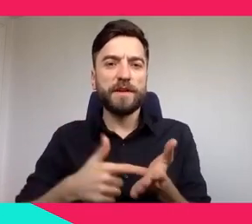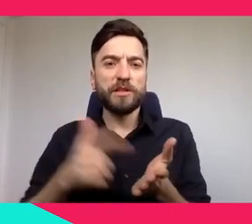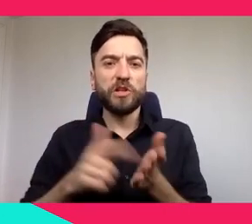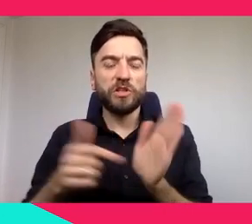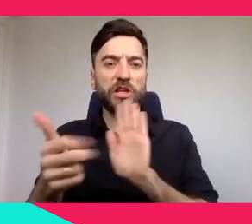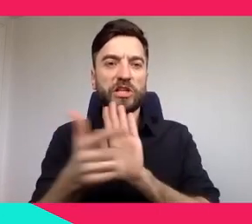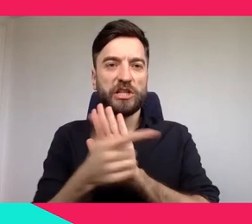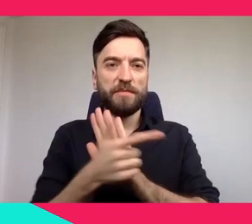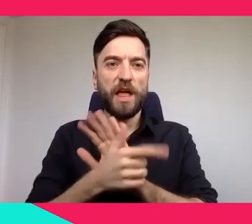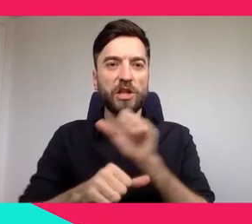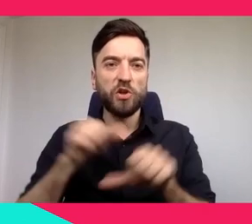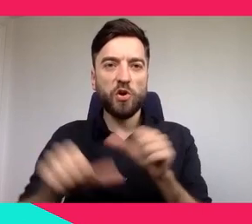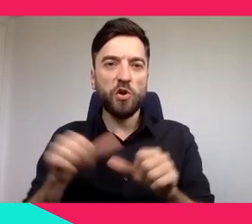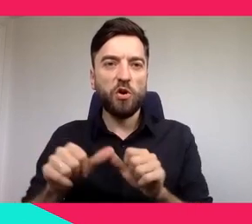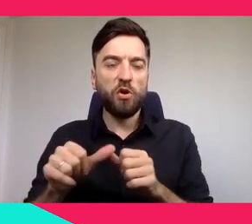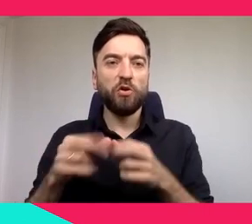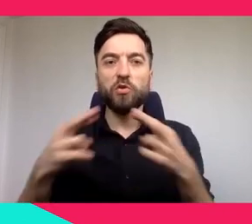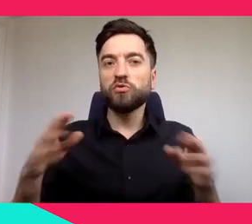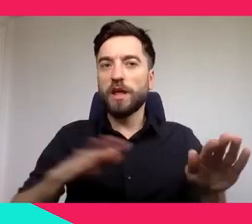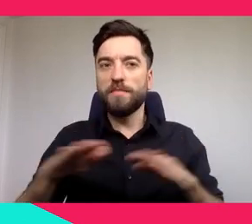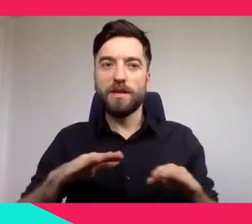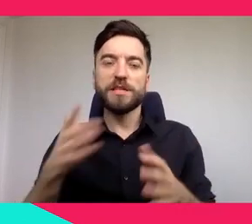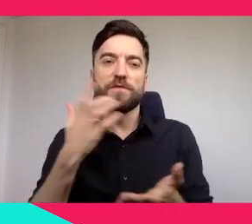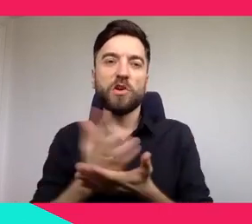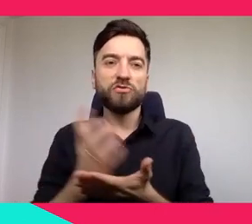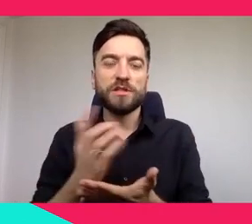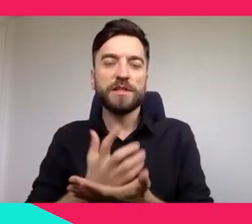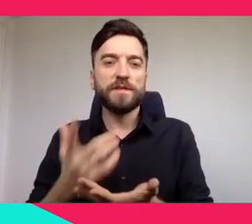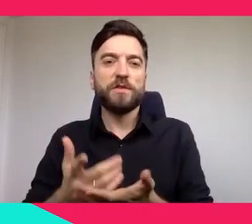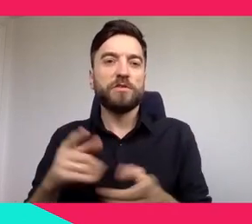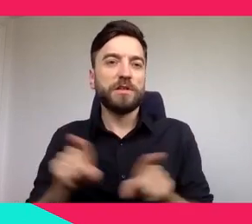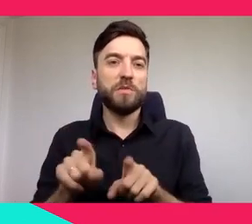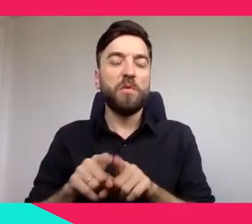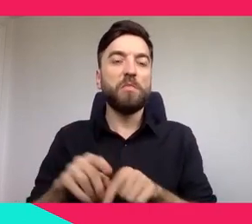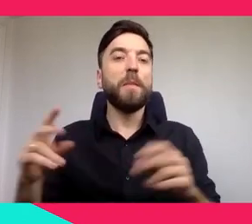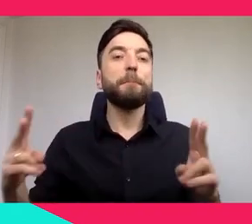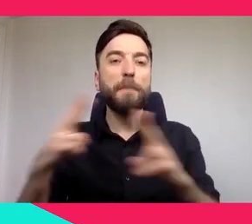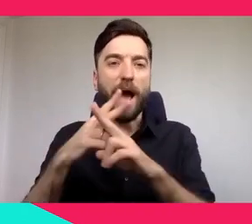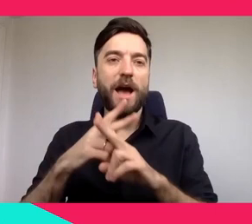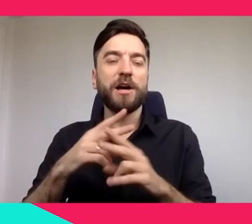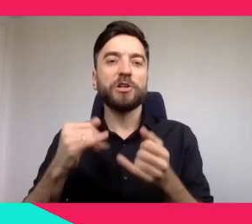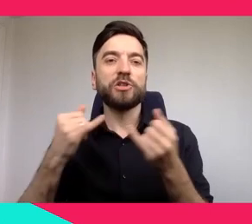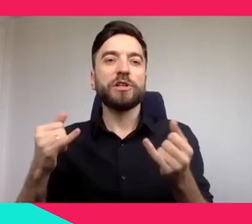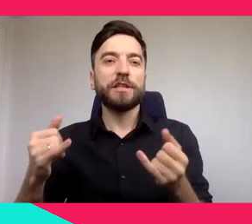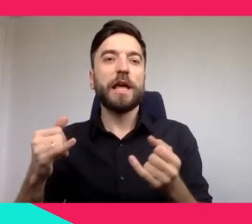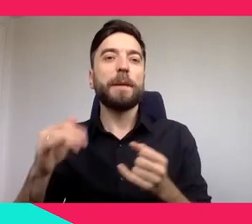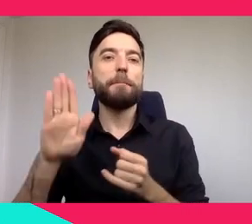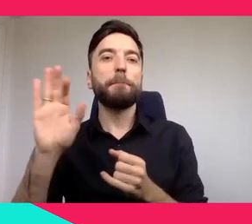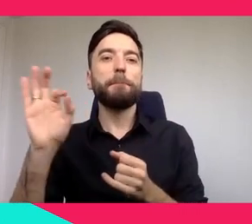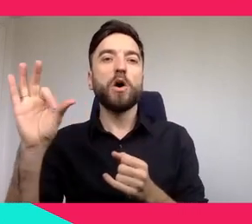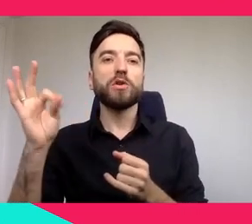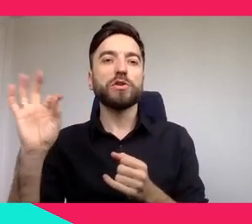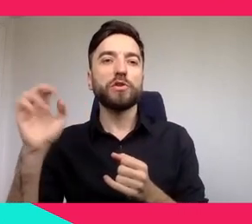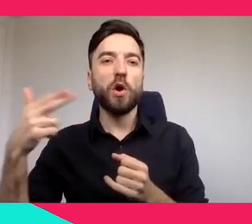in Paris, the MIT Museum in Boston, or Centre P in Montreal. And to attend The Enemy,